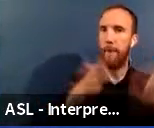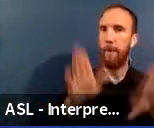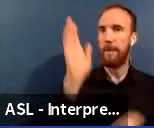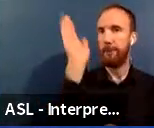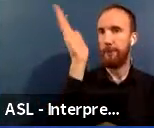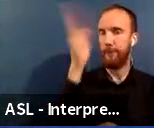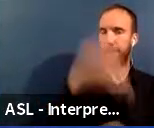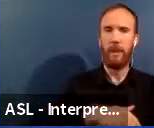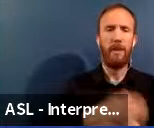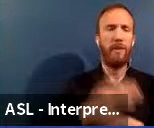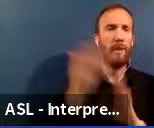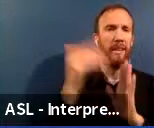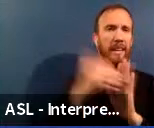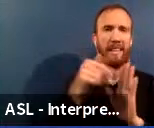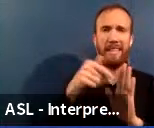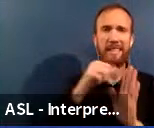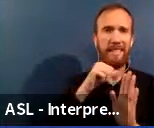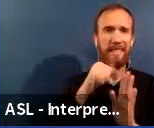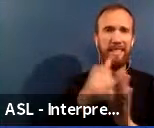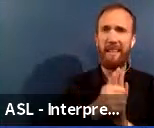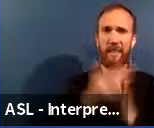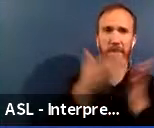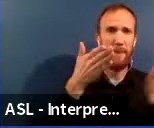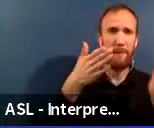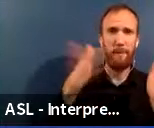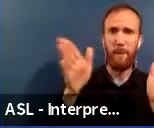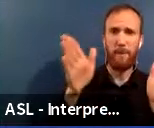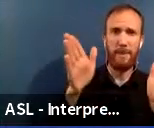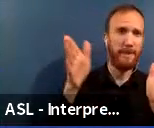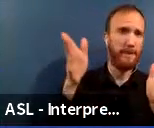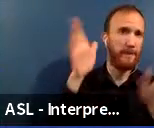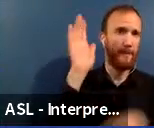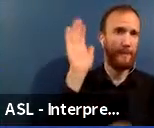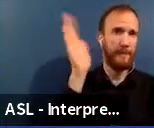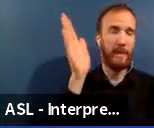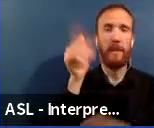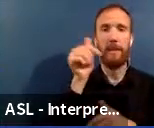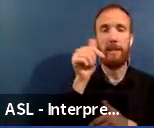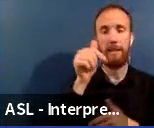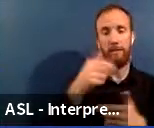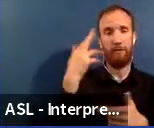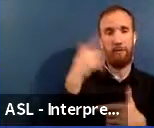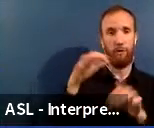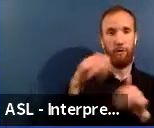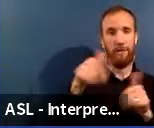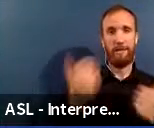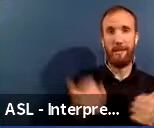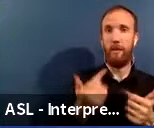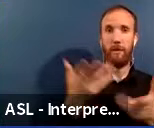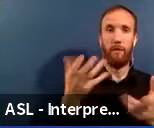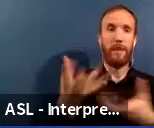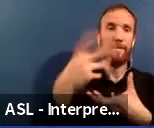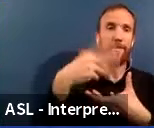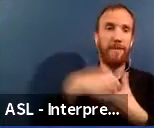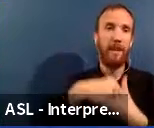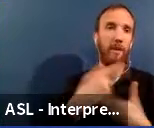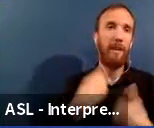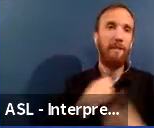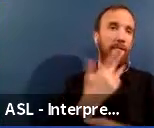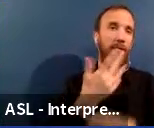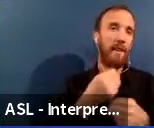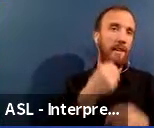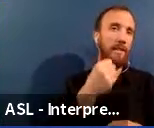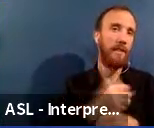the public hearing. This is really about engagement and we put this in place to live up to our CPS five-year vision commitment and to really